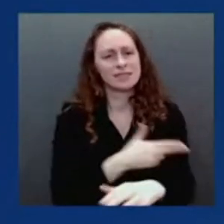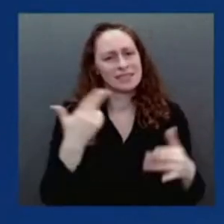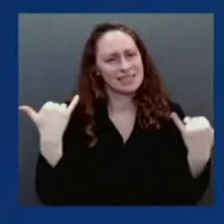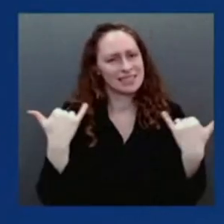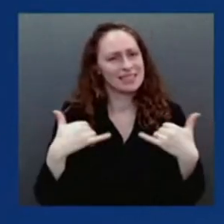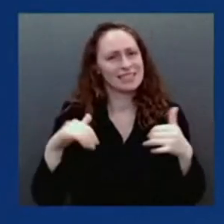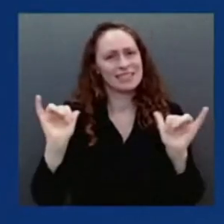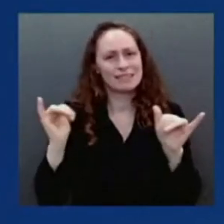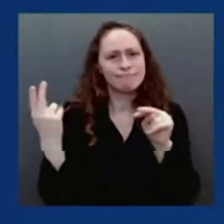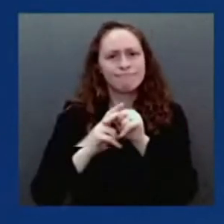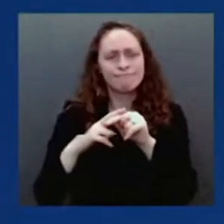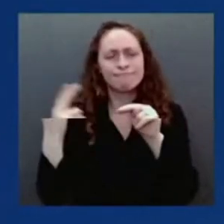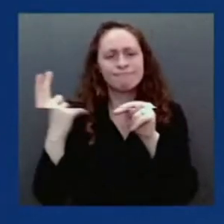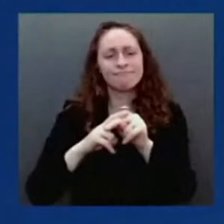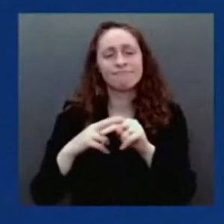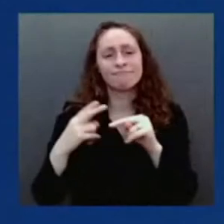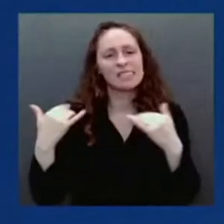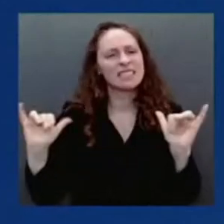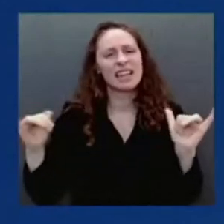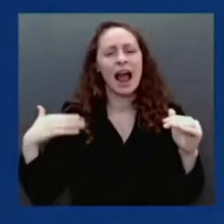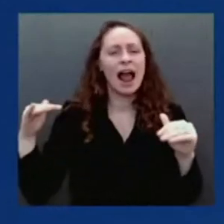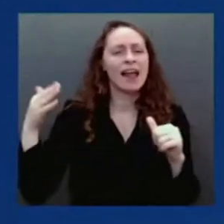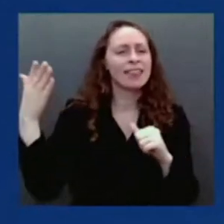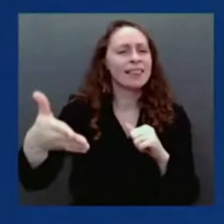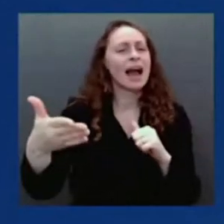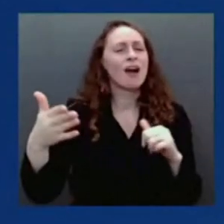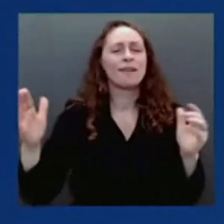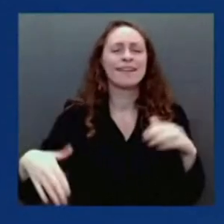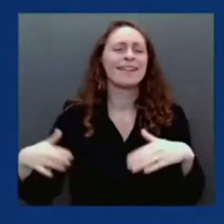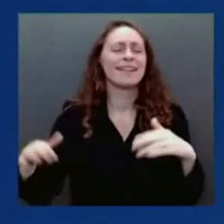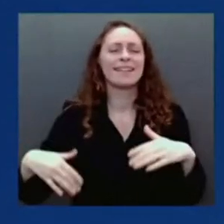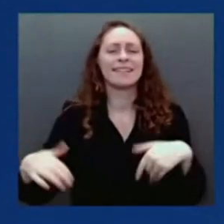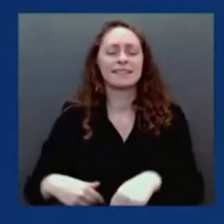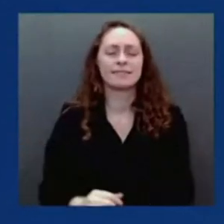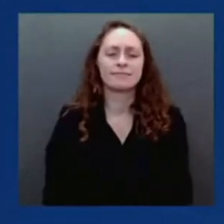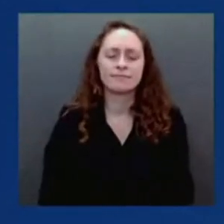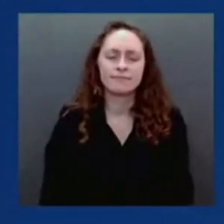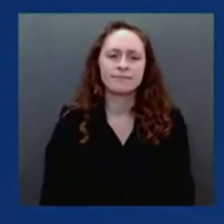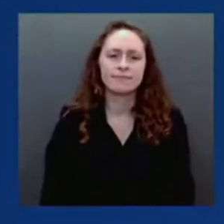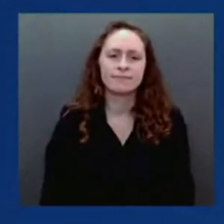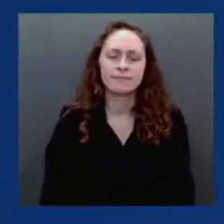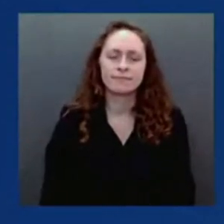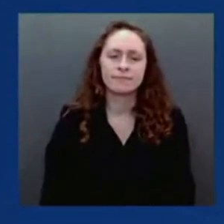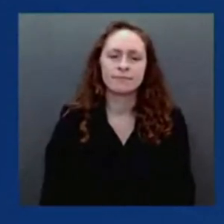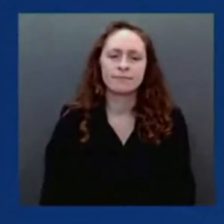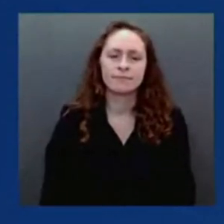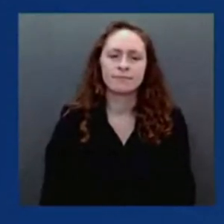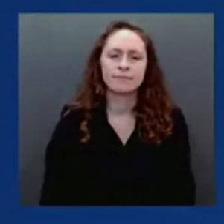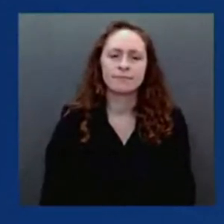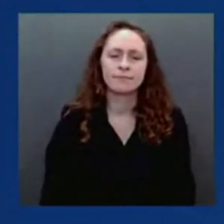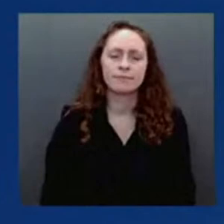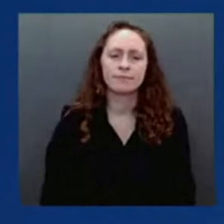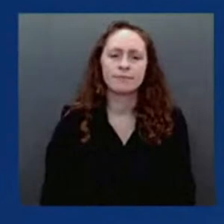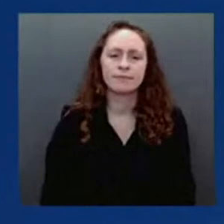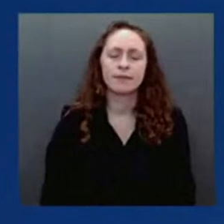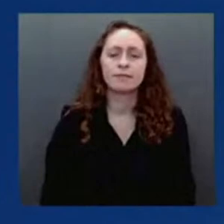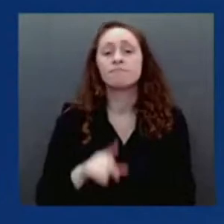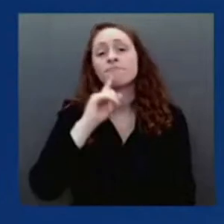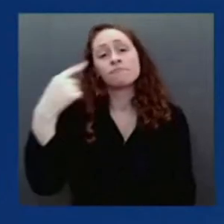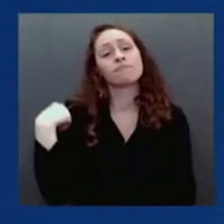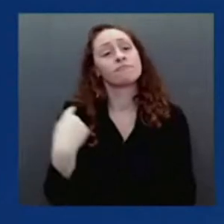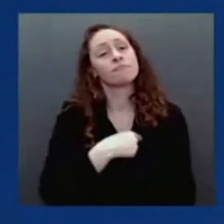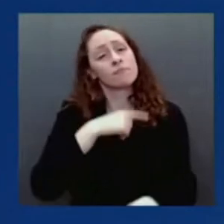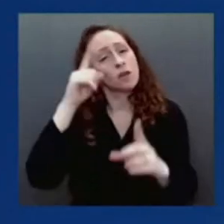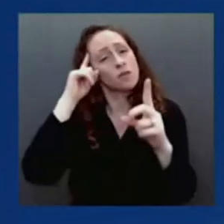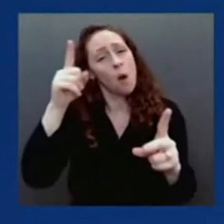Where we want to be is that sufficient control. And control we mean not eradication, like we did with smallpox,